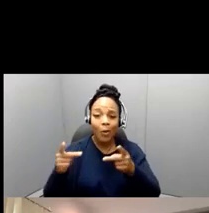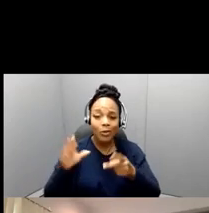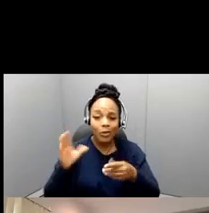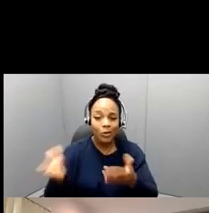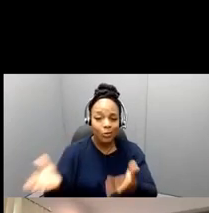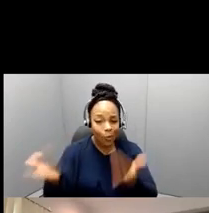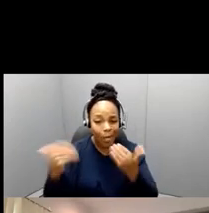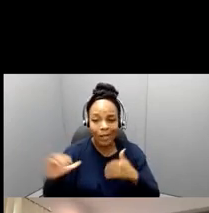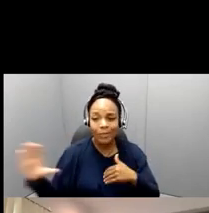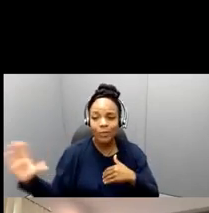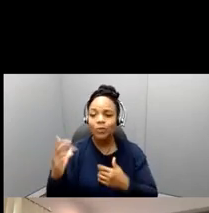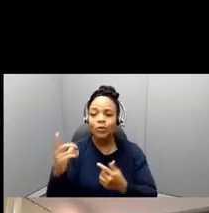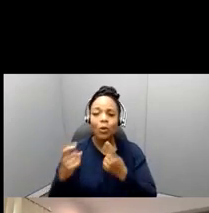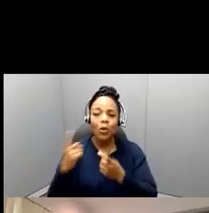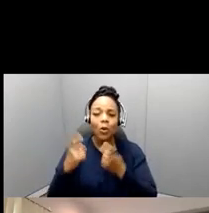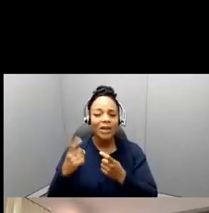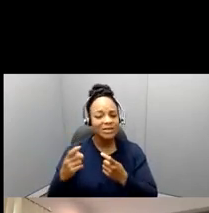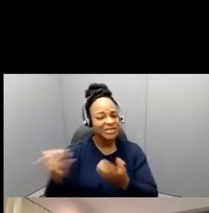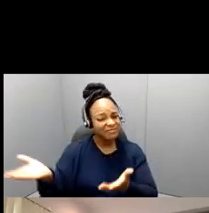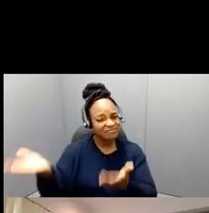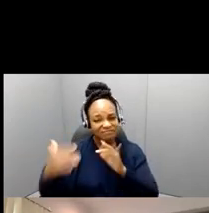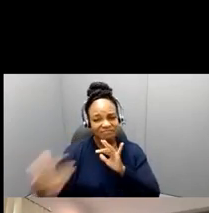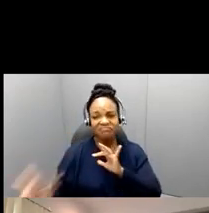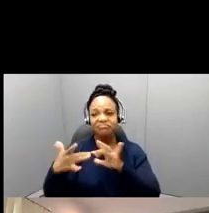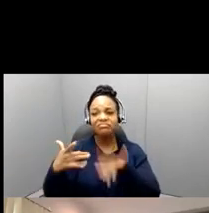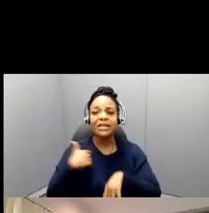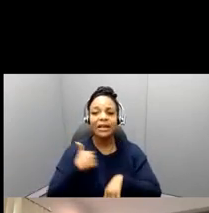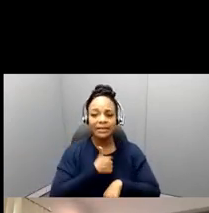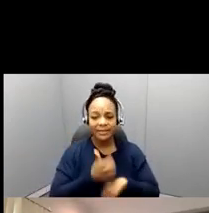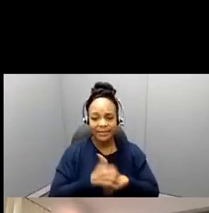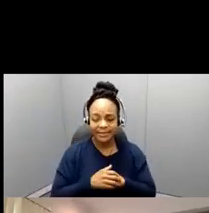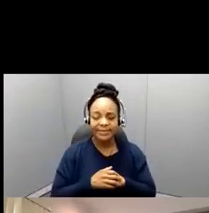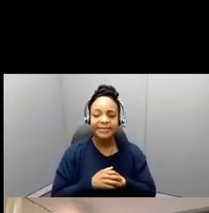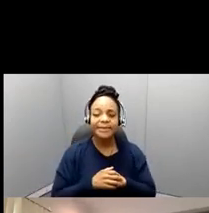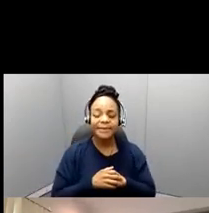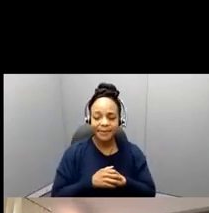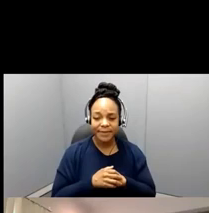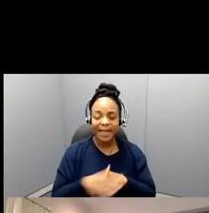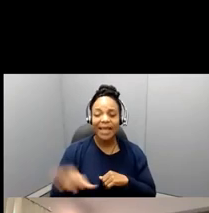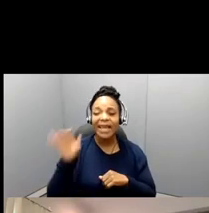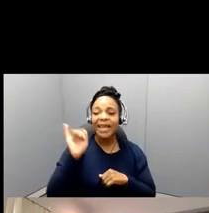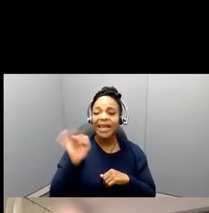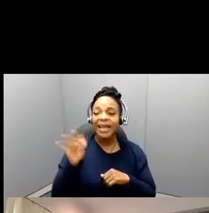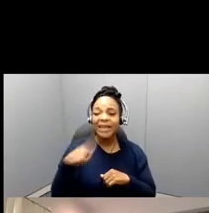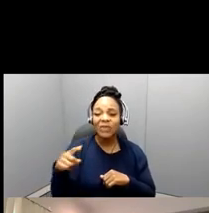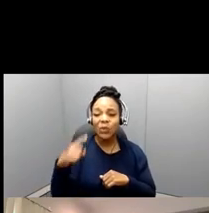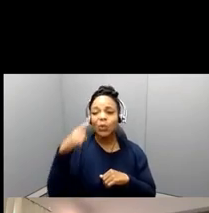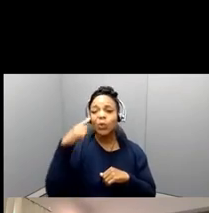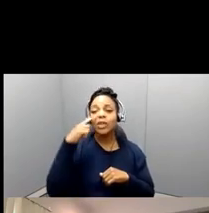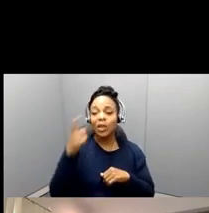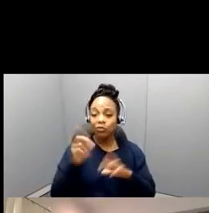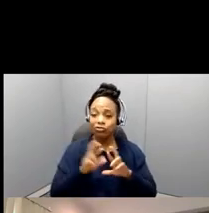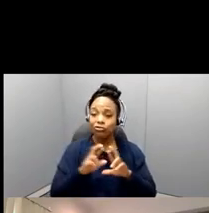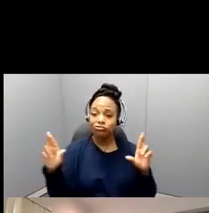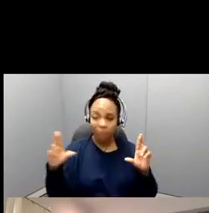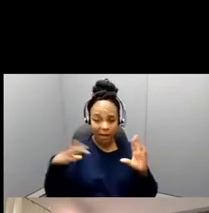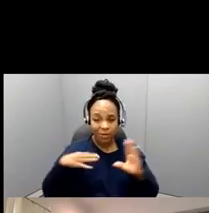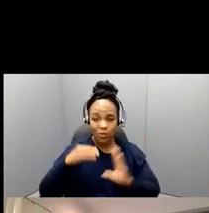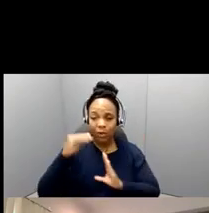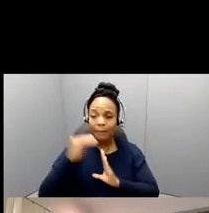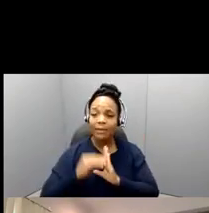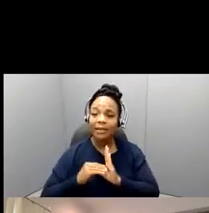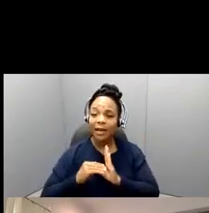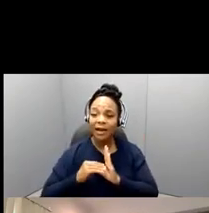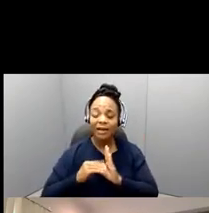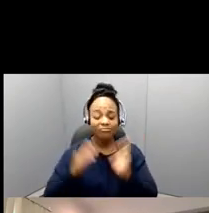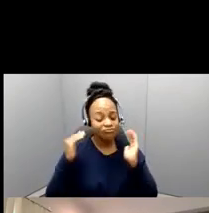um, you know, with any of those things, do not, because if, if you think there's something that you're ready for to apply to, you should go